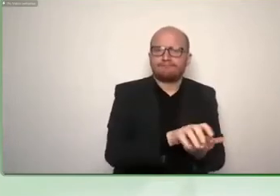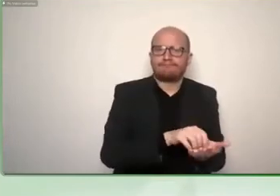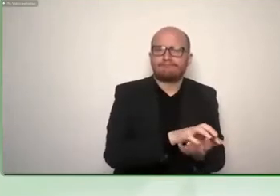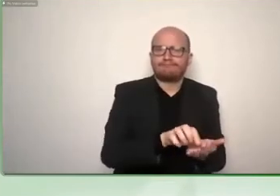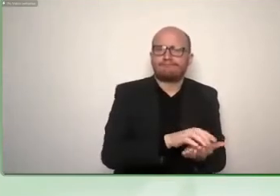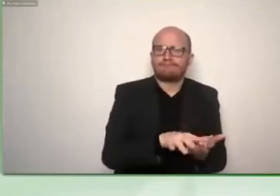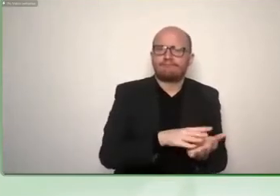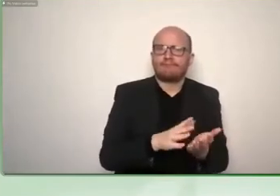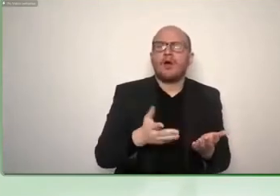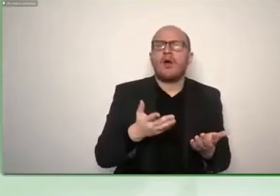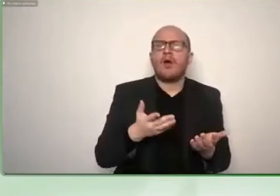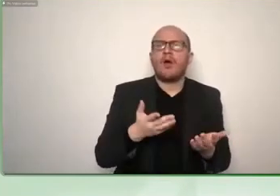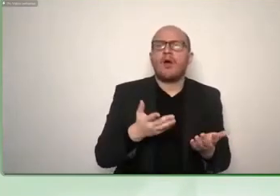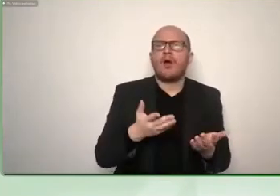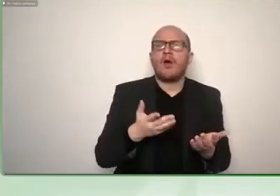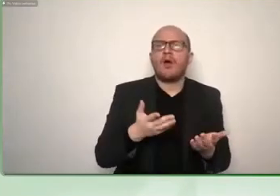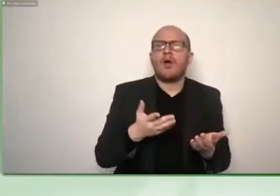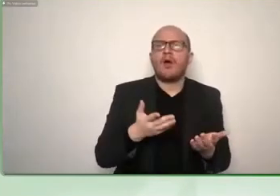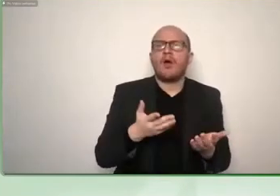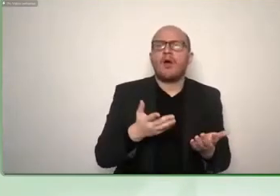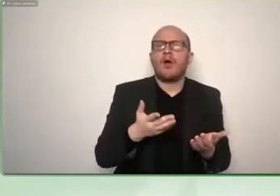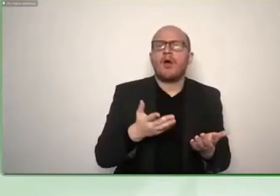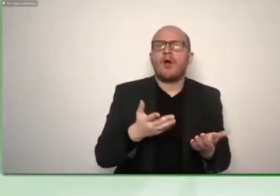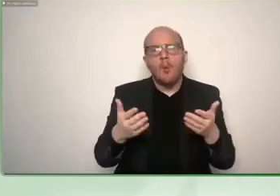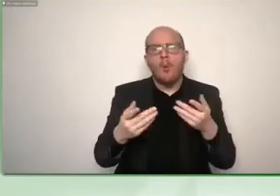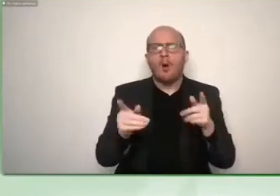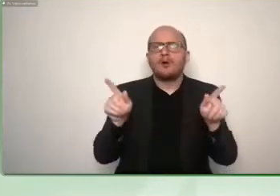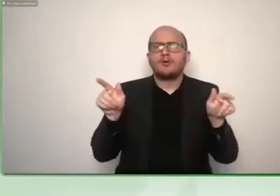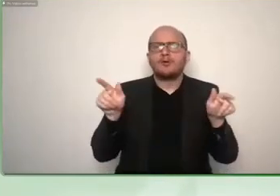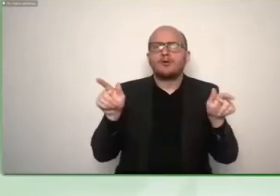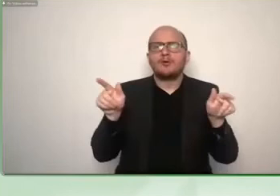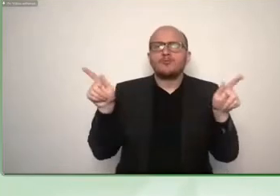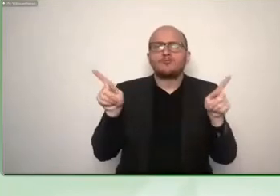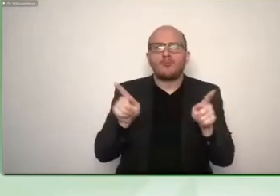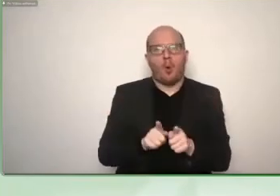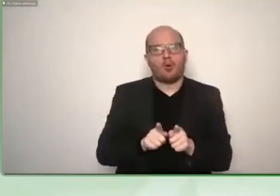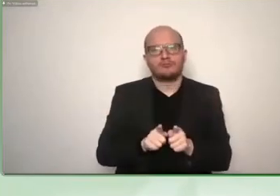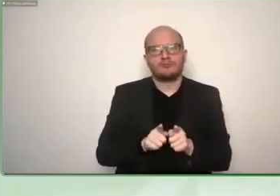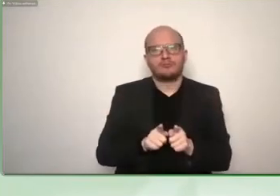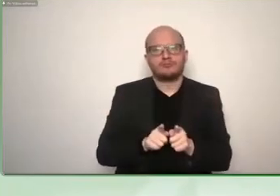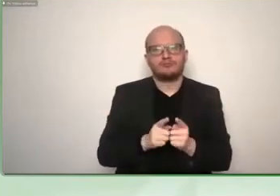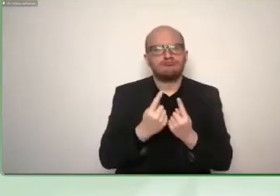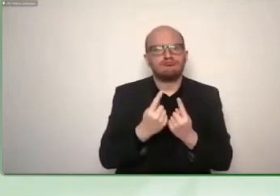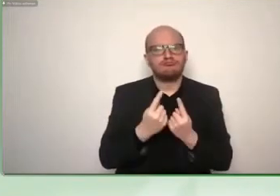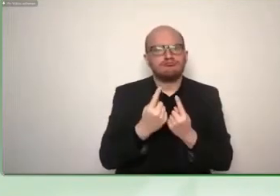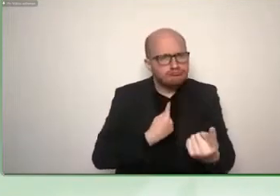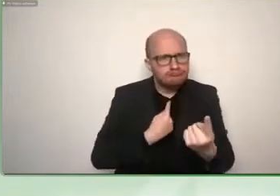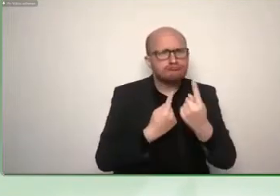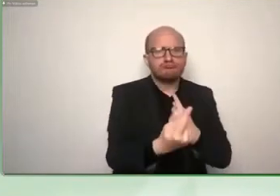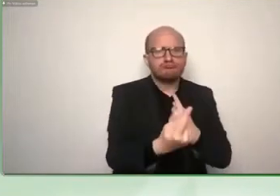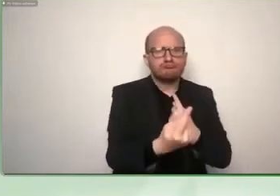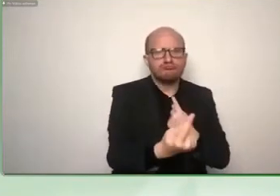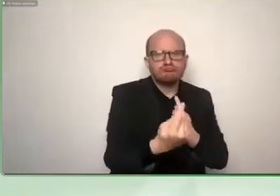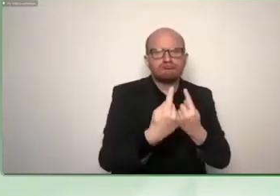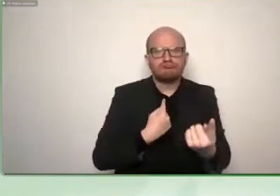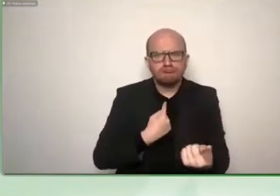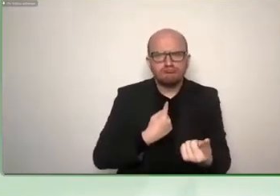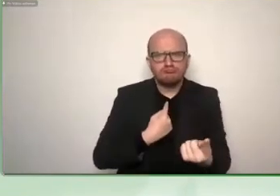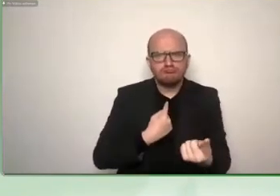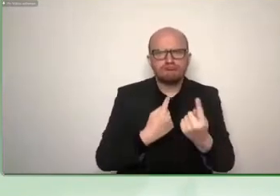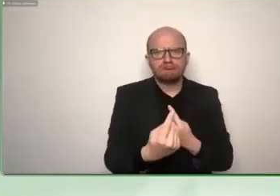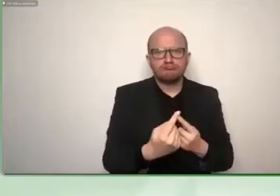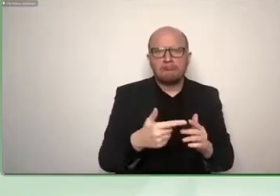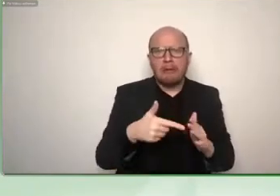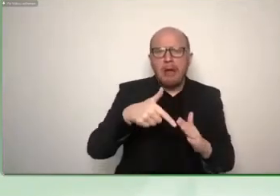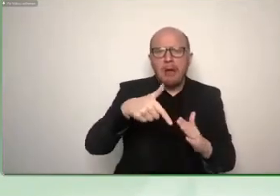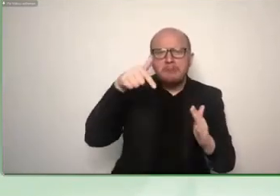information not necessarily um to have conversations the whole day then gets quite